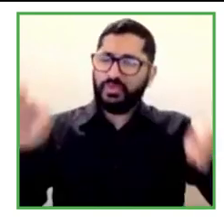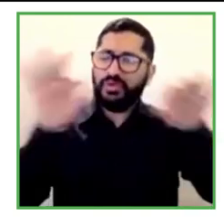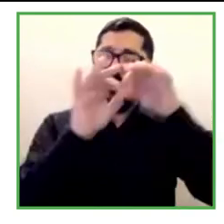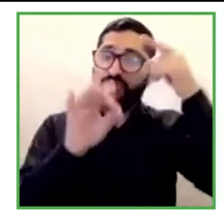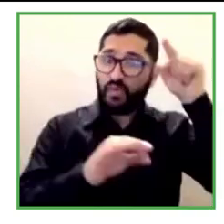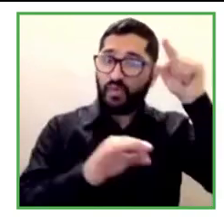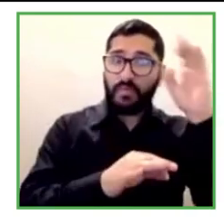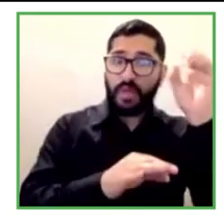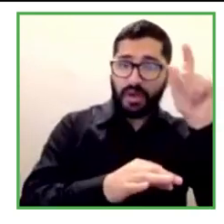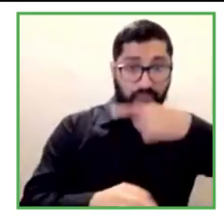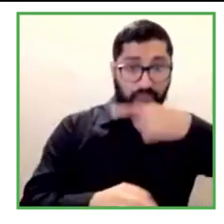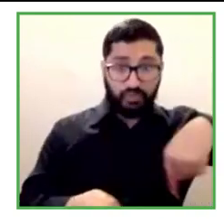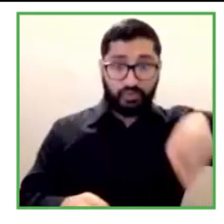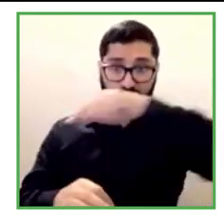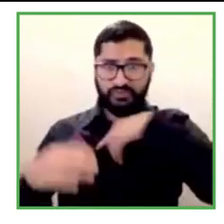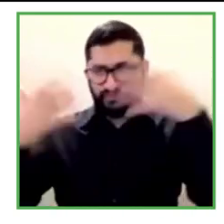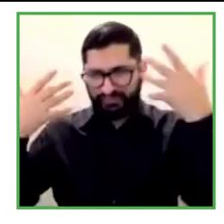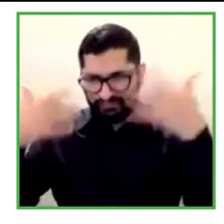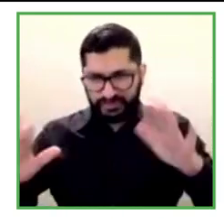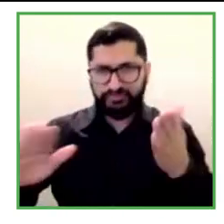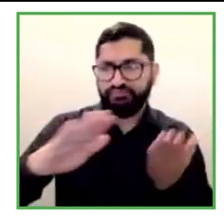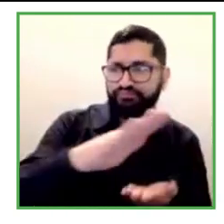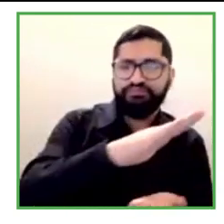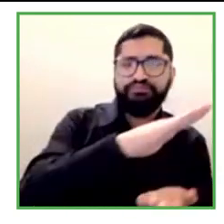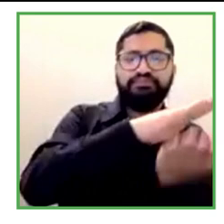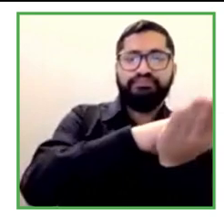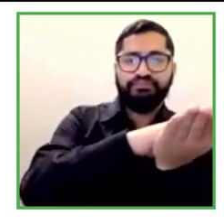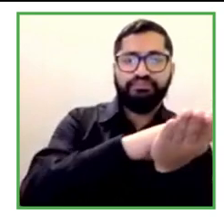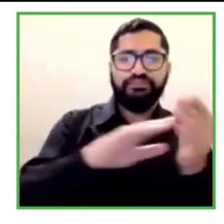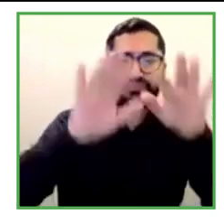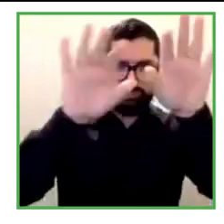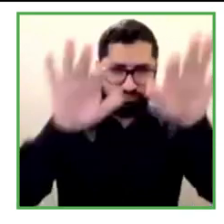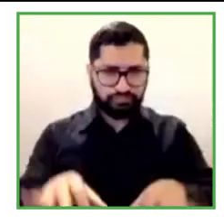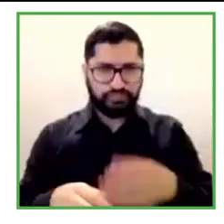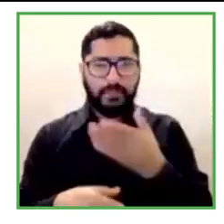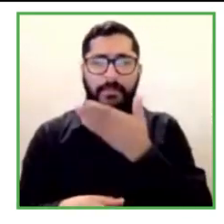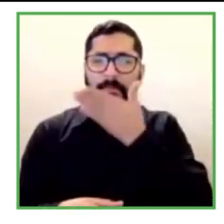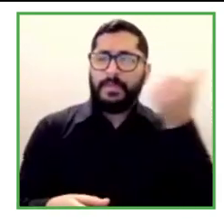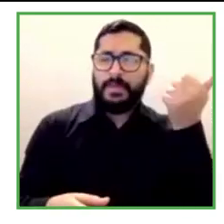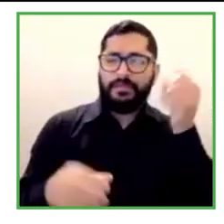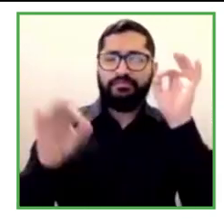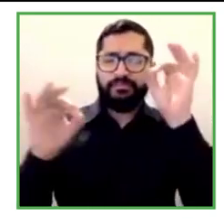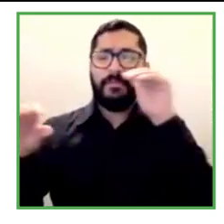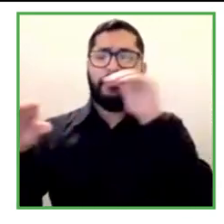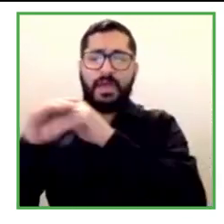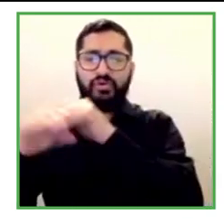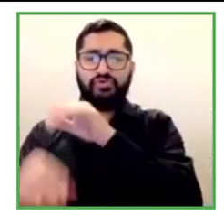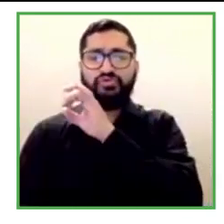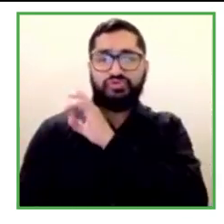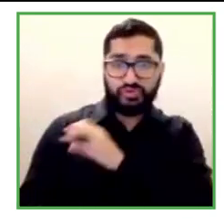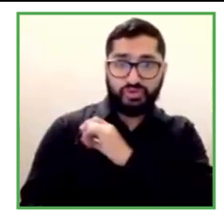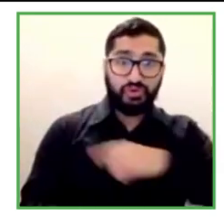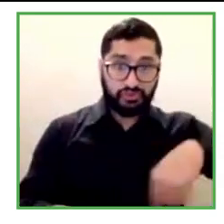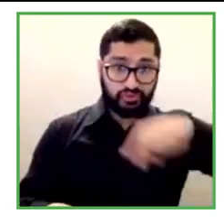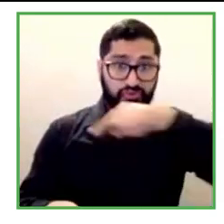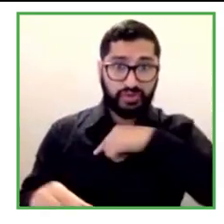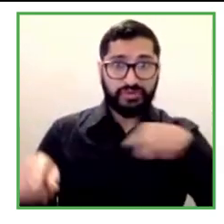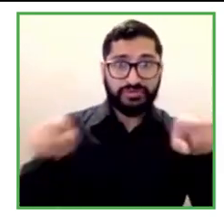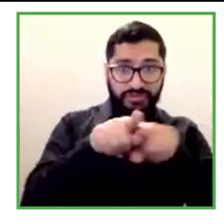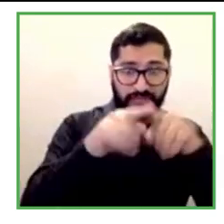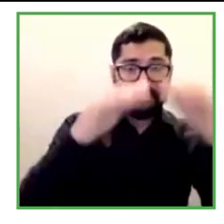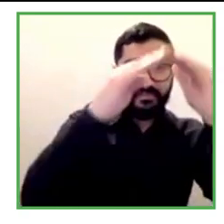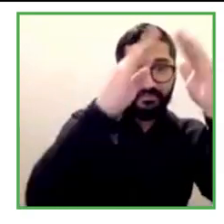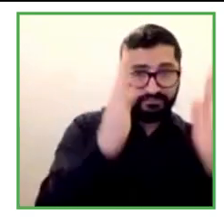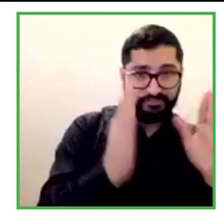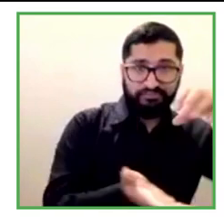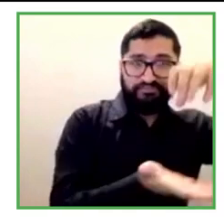our goal of becoming the best digital bank of Chile. Therefore, in coordination with our headquarters in Toronto, we're constantly